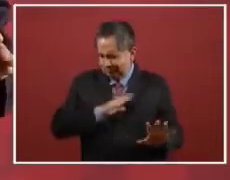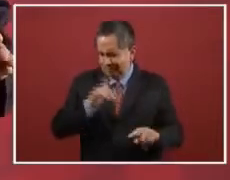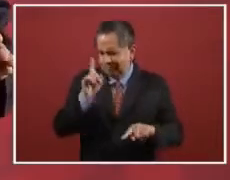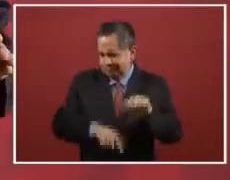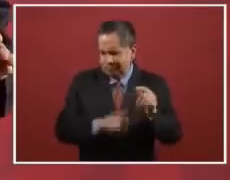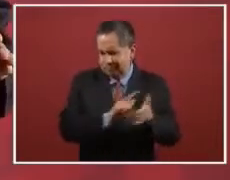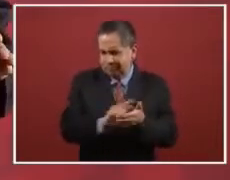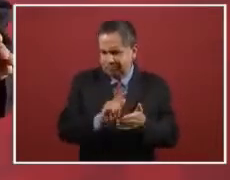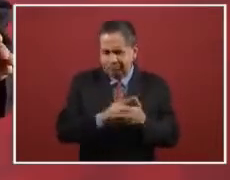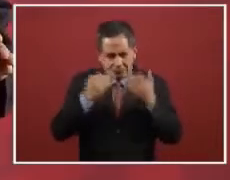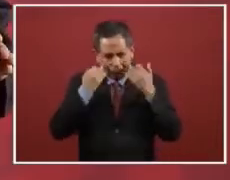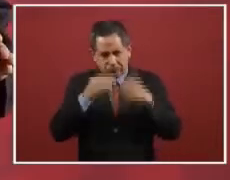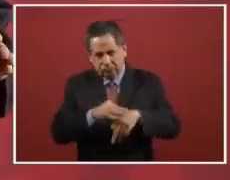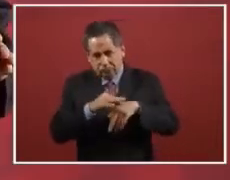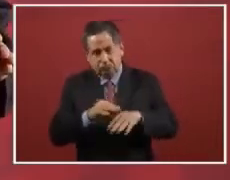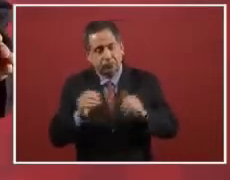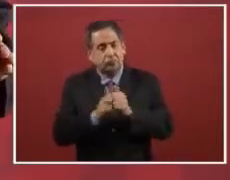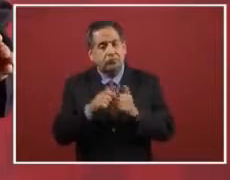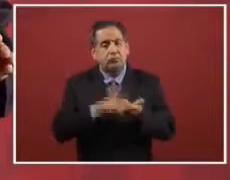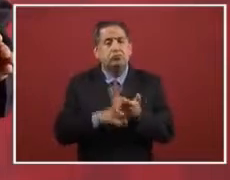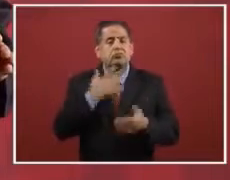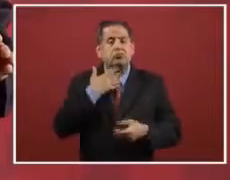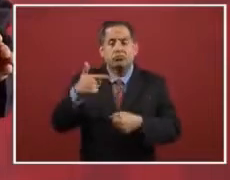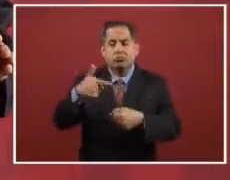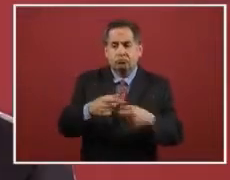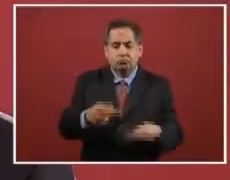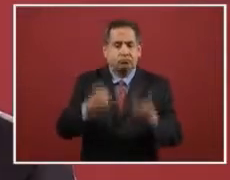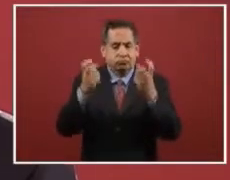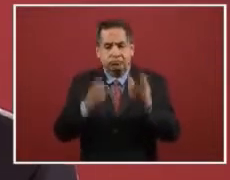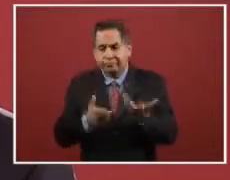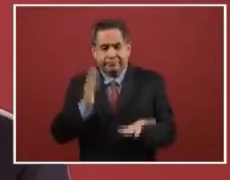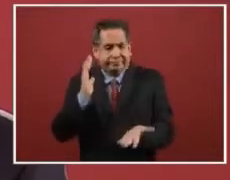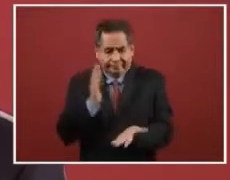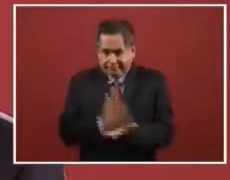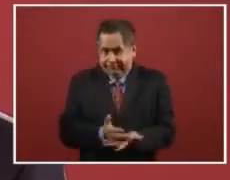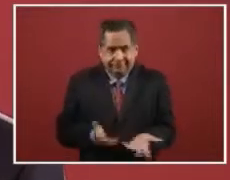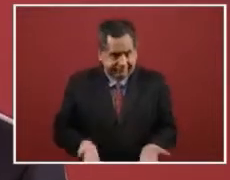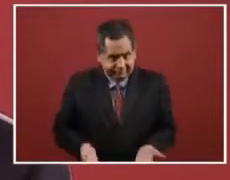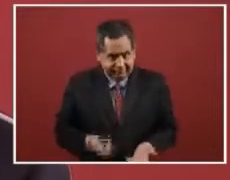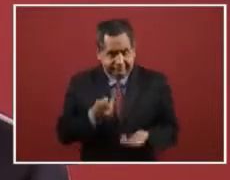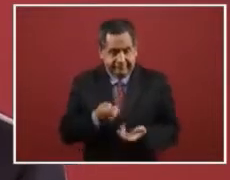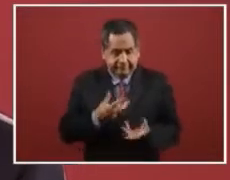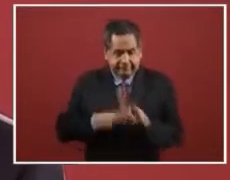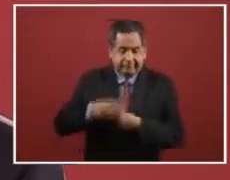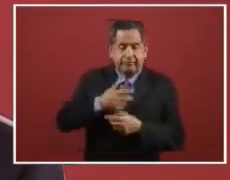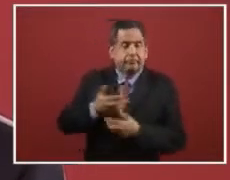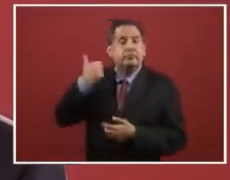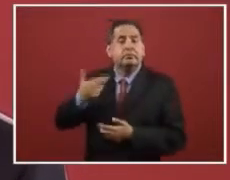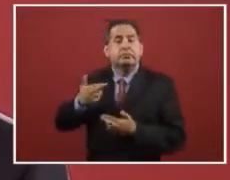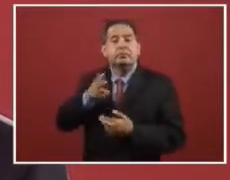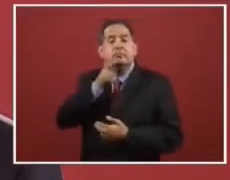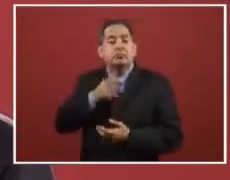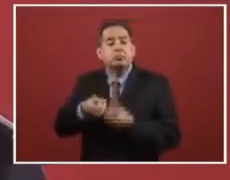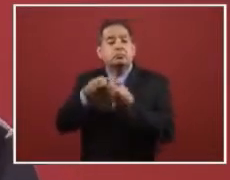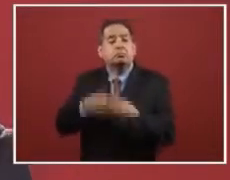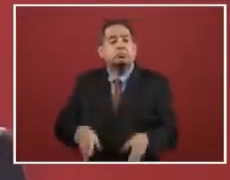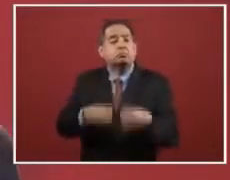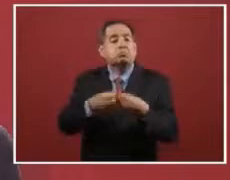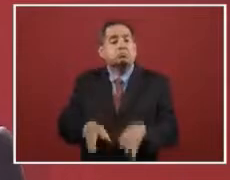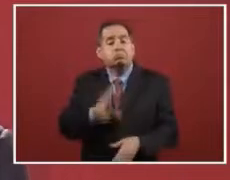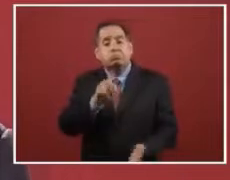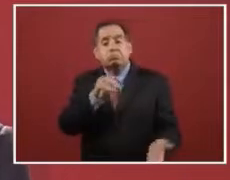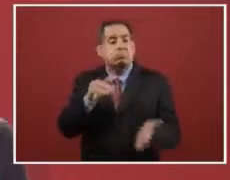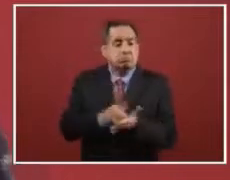there's no... Corruption has ended. Yes. The biggest part was that they're not stealing the gas anymore.